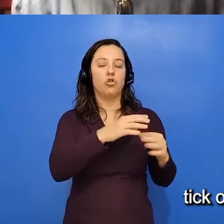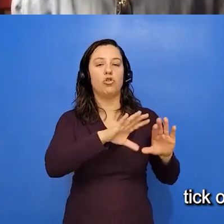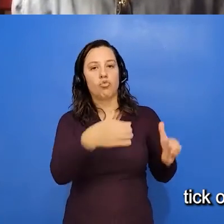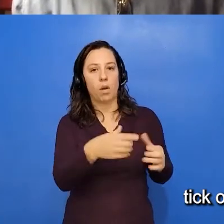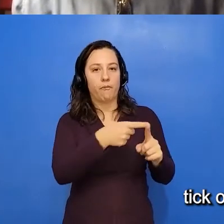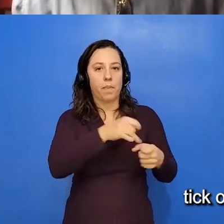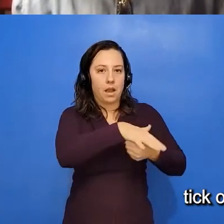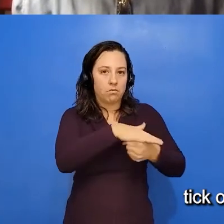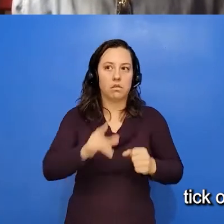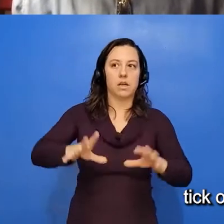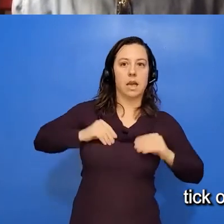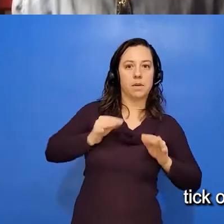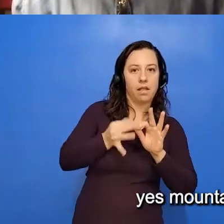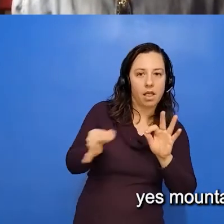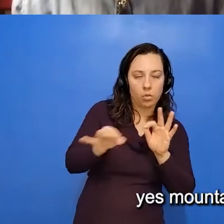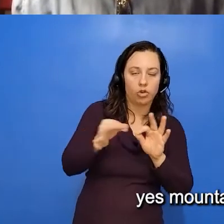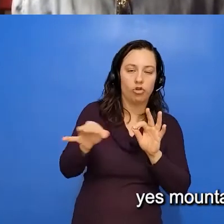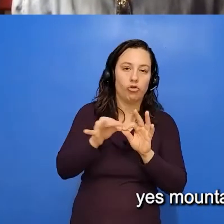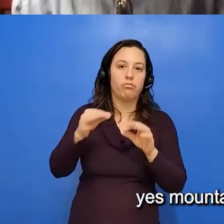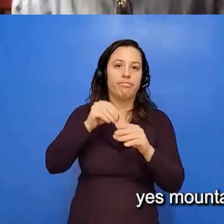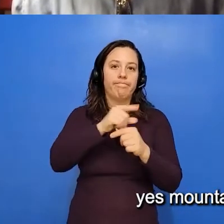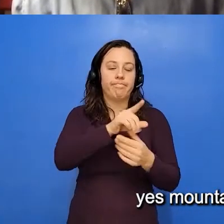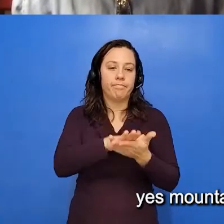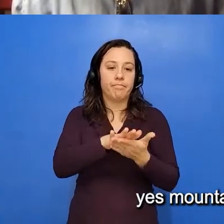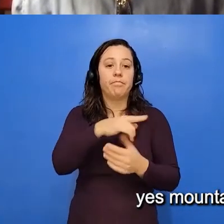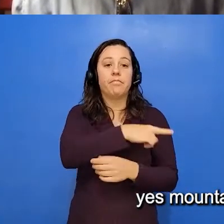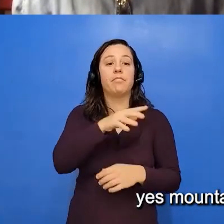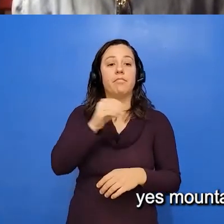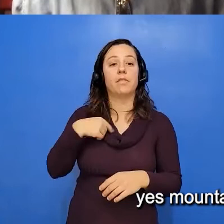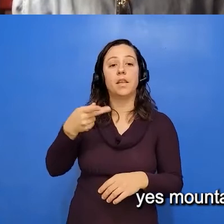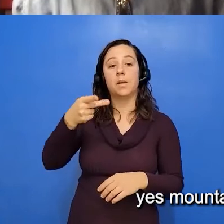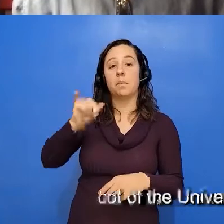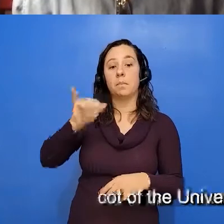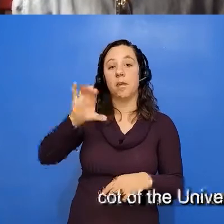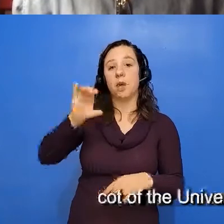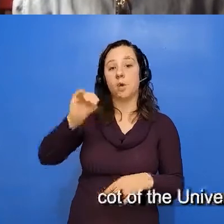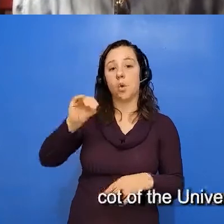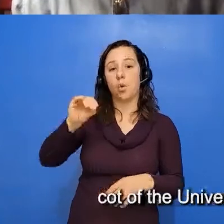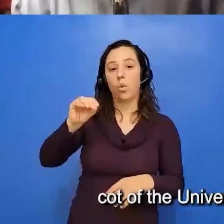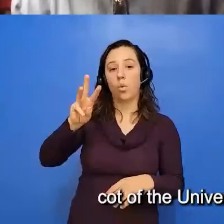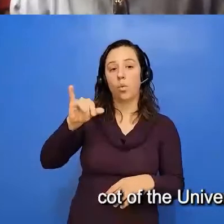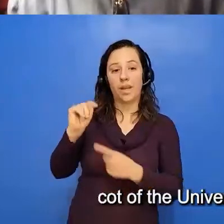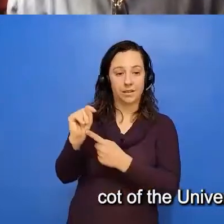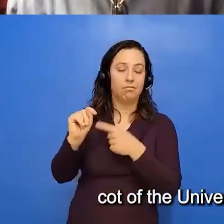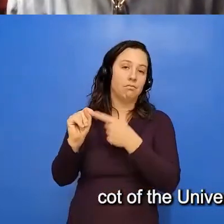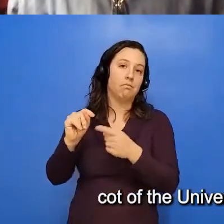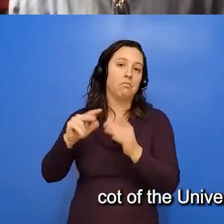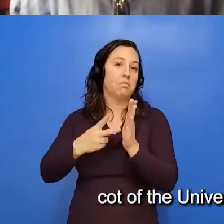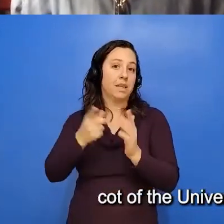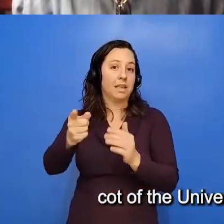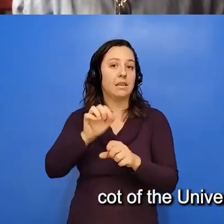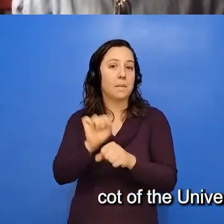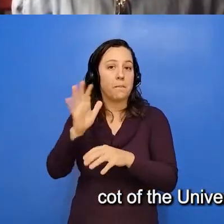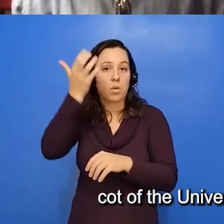which in the Luceño Pionkowichem language means mountain lion, is our unofficial mascot of the university. We have